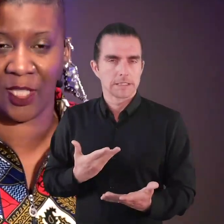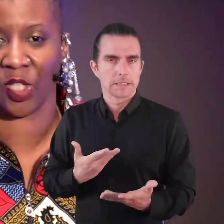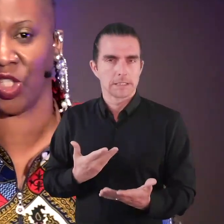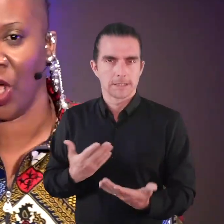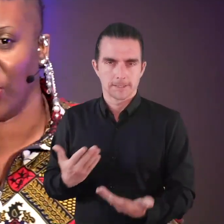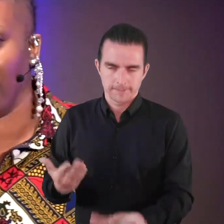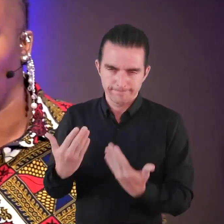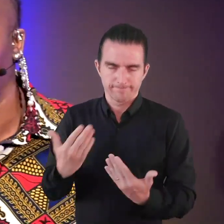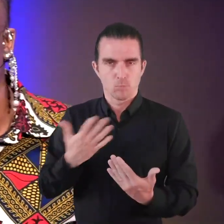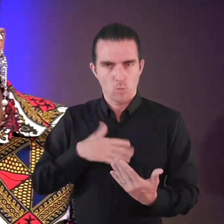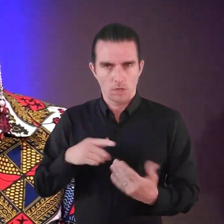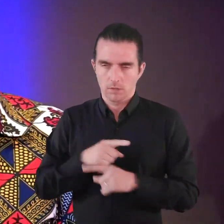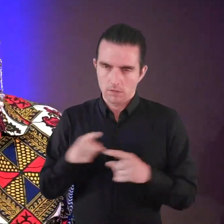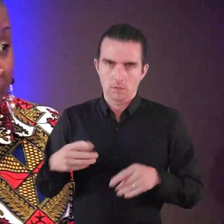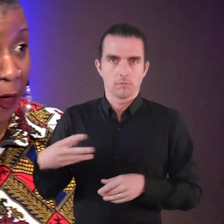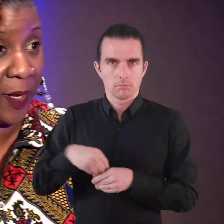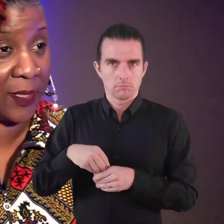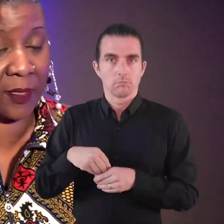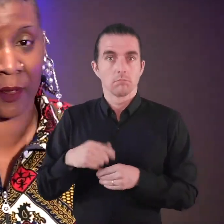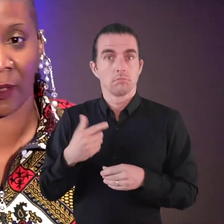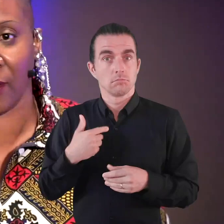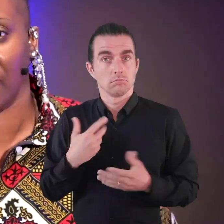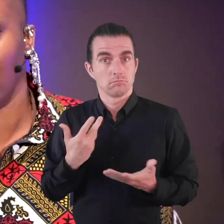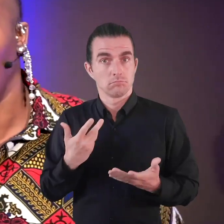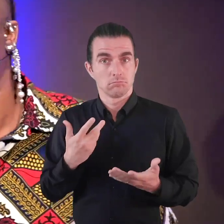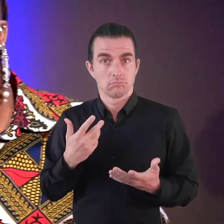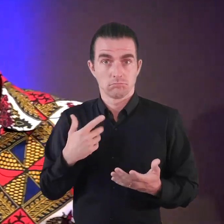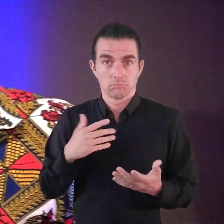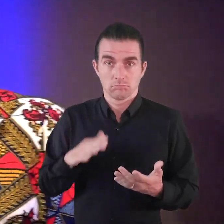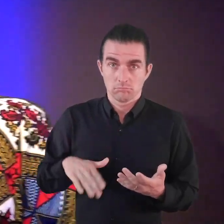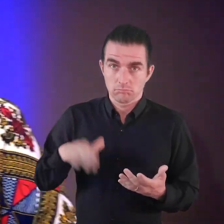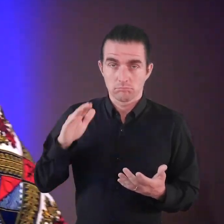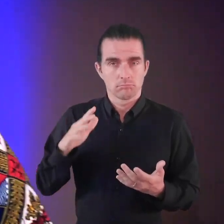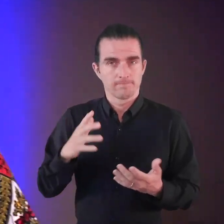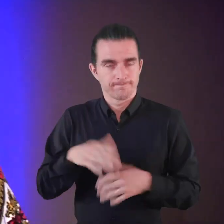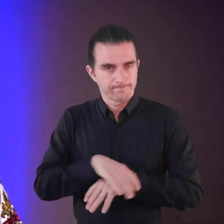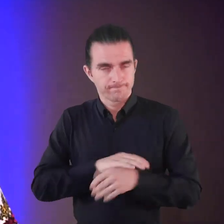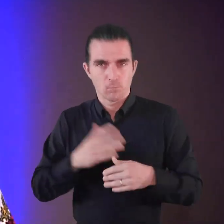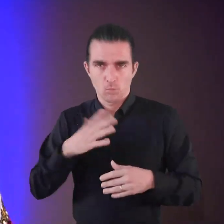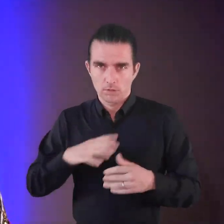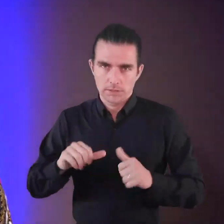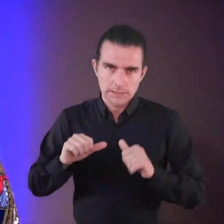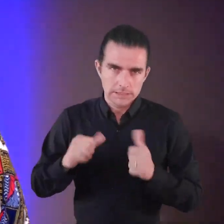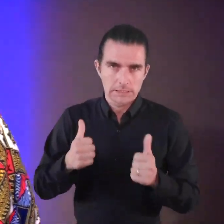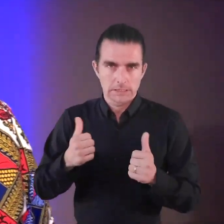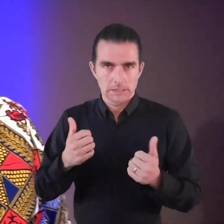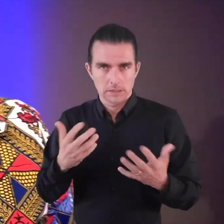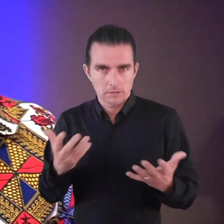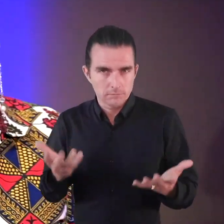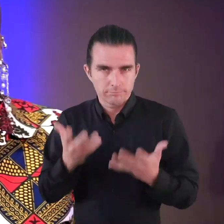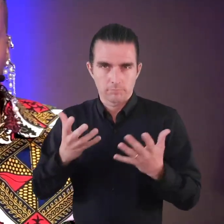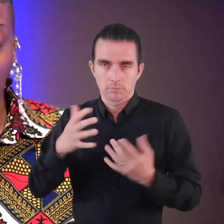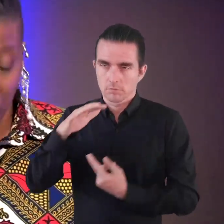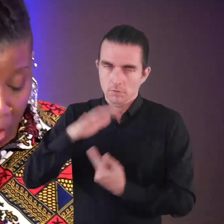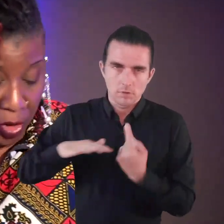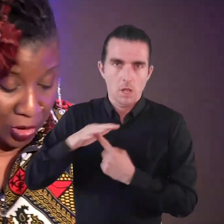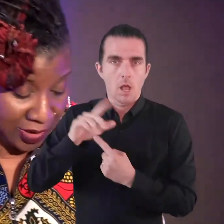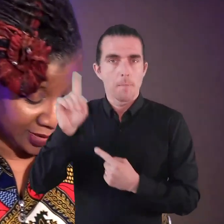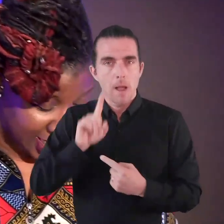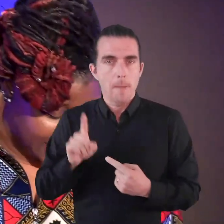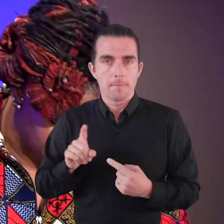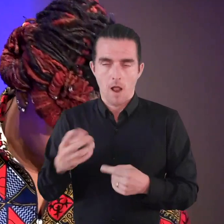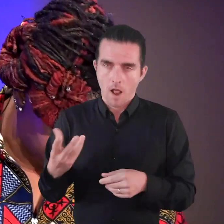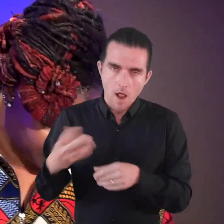committed journey for all of us. And from it were born really good initiatives that still support the communities in Croydon